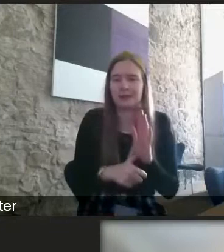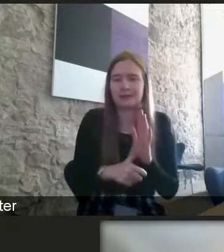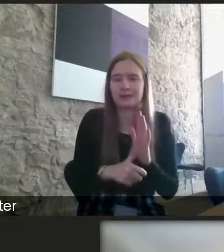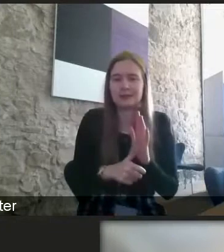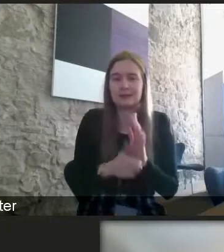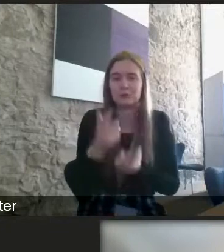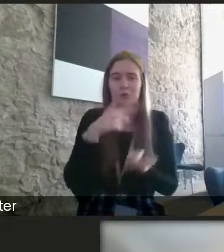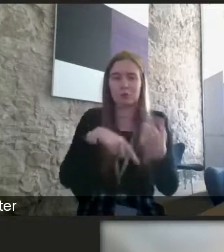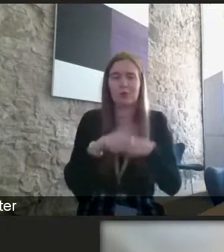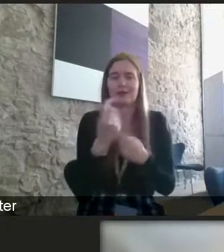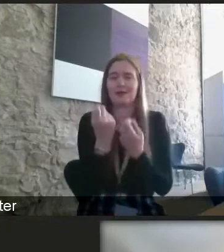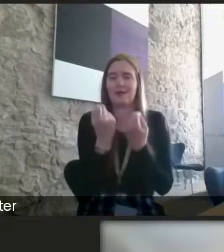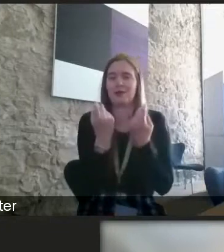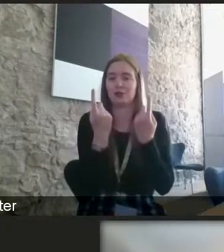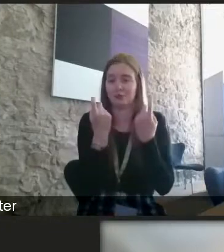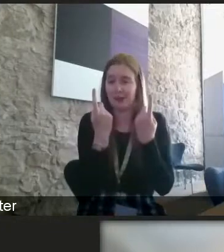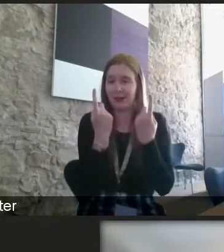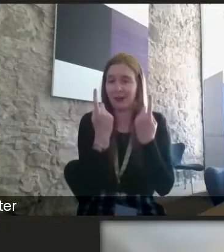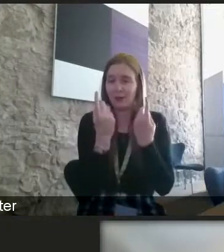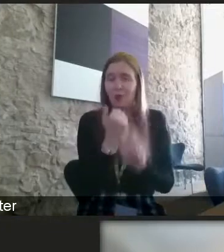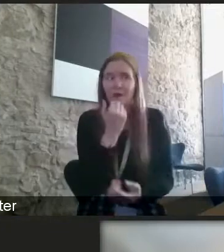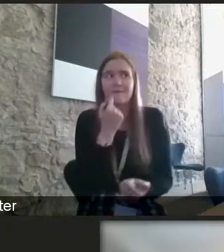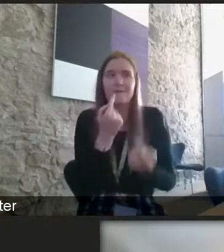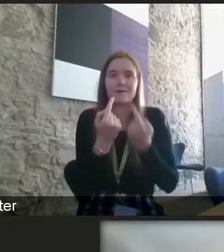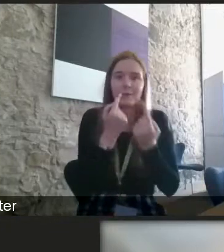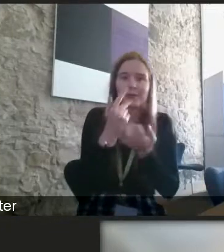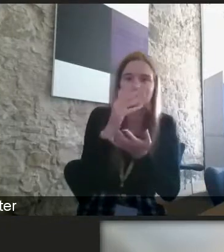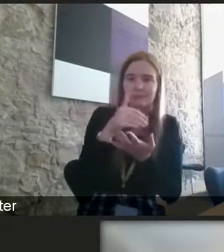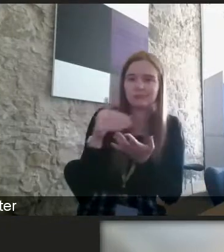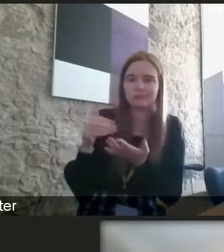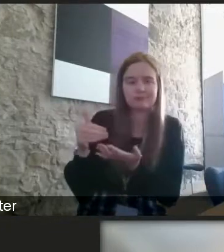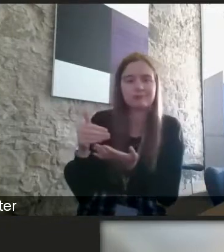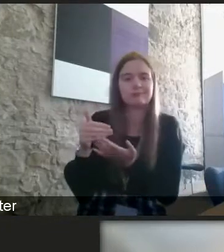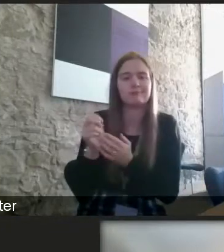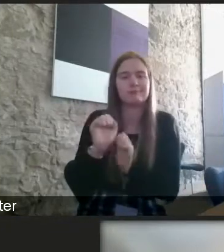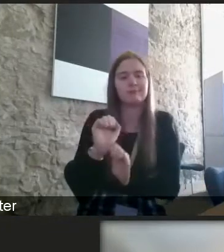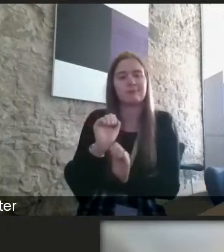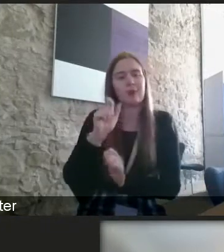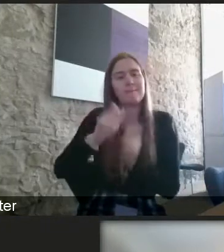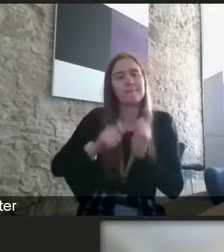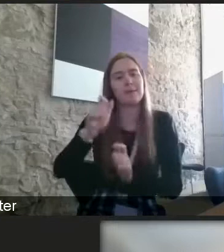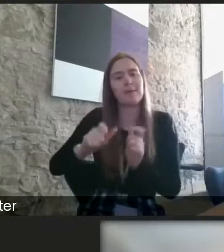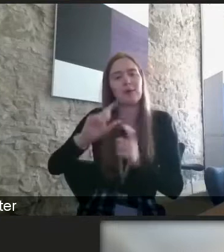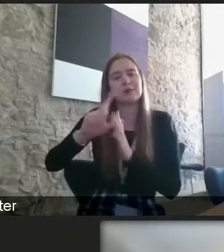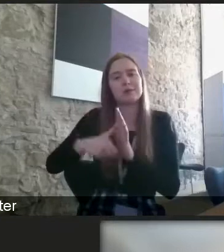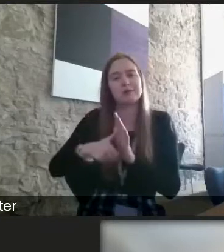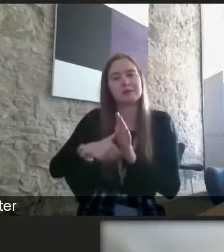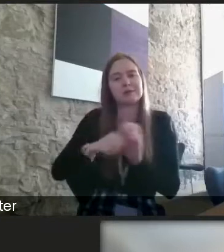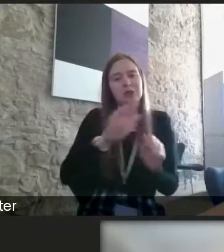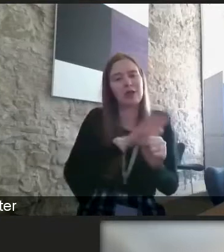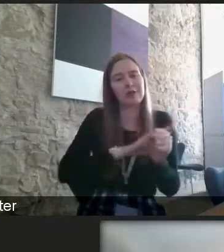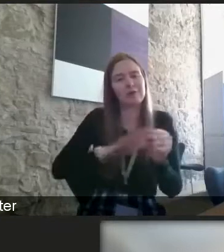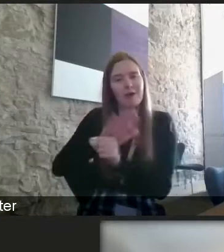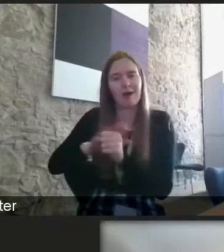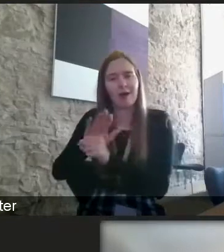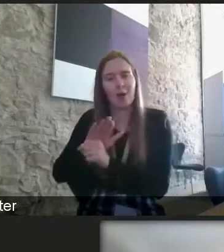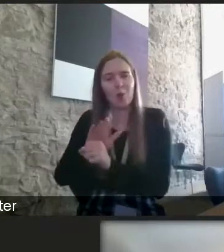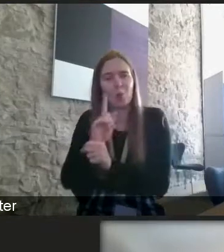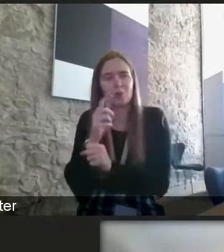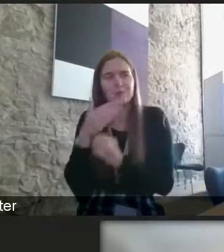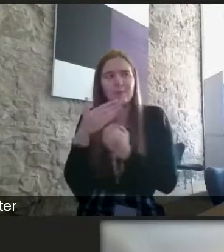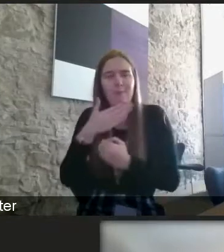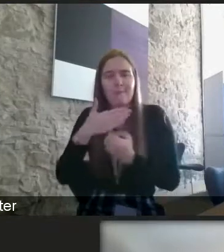understand or do we have enough information on that if people with disabilities in each area around what more needs to be done